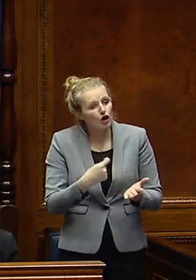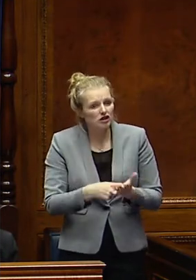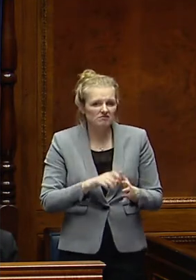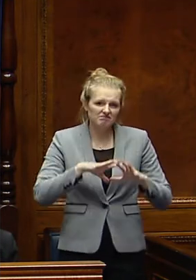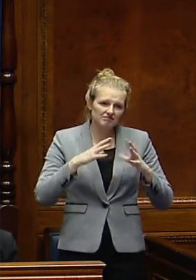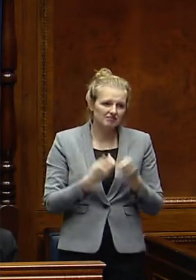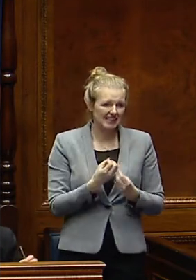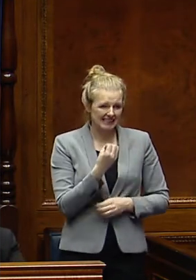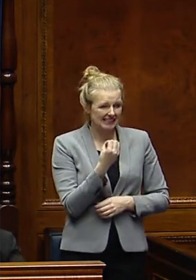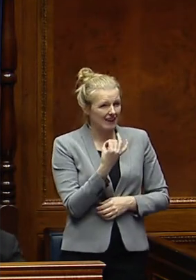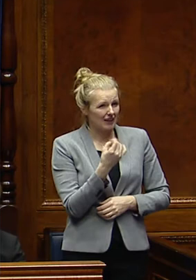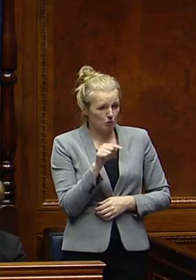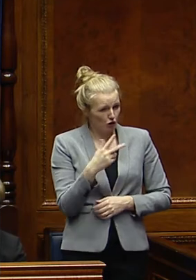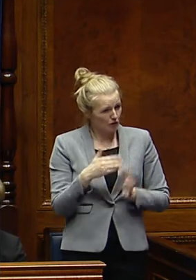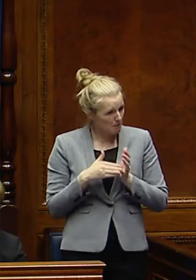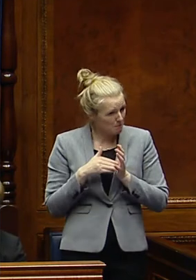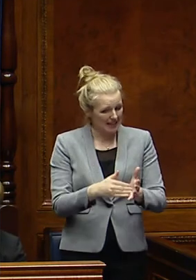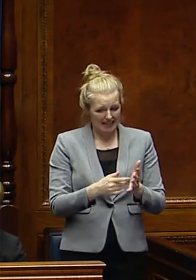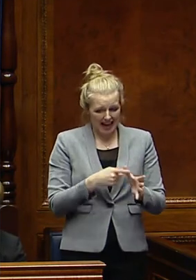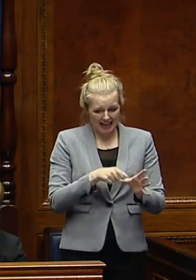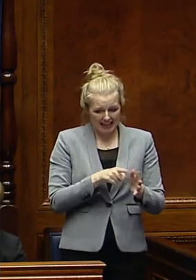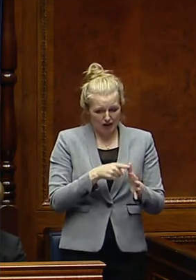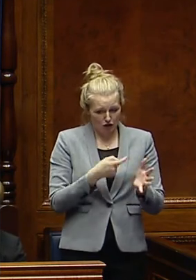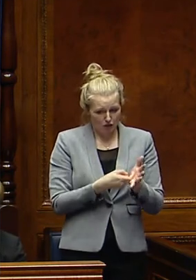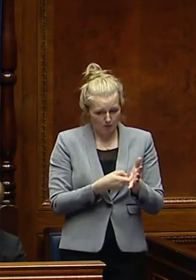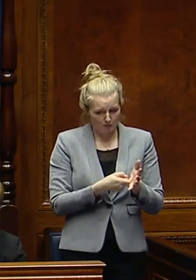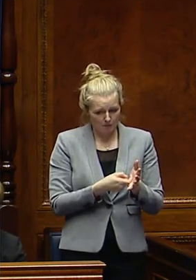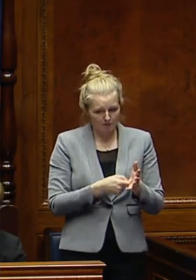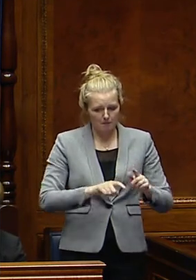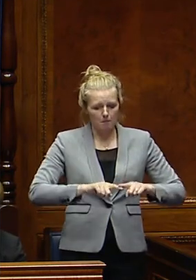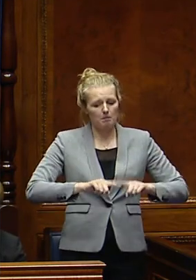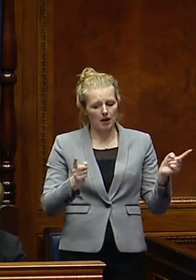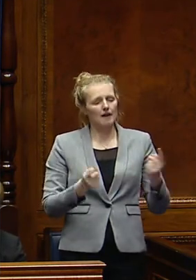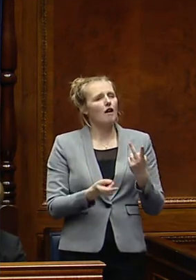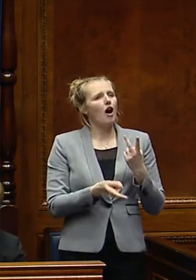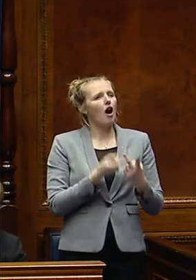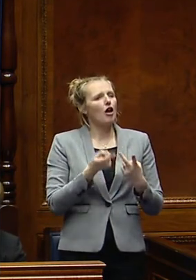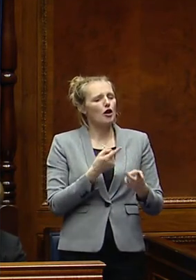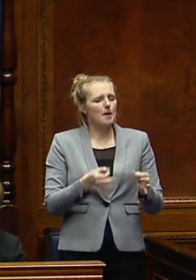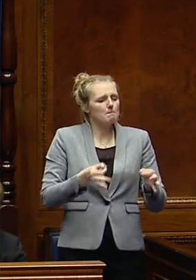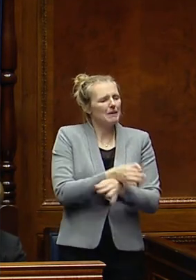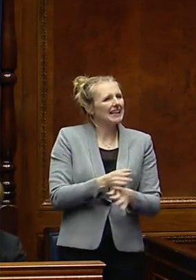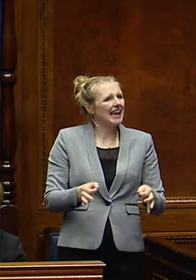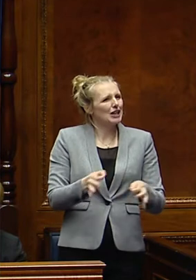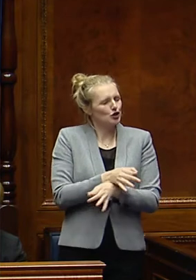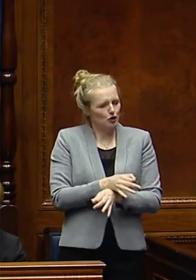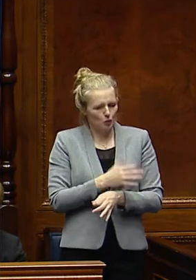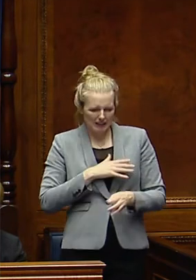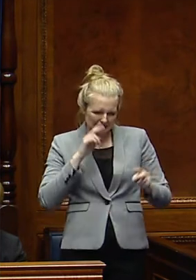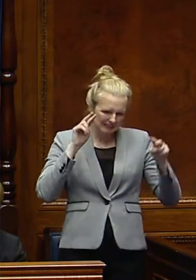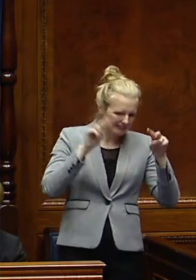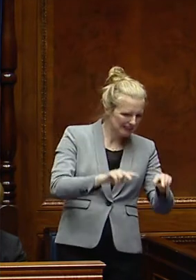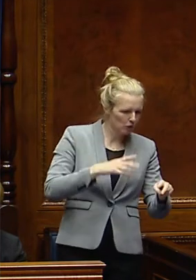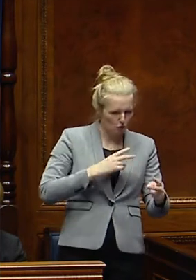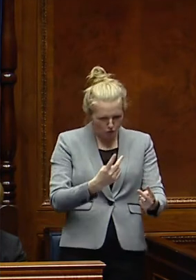around £17.3 million per annum. However, there are also other mitigations which need to be looked at, and we need to